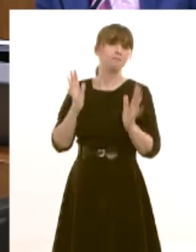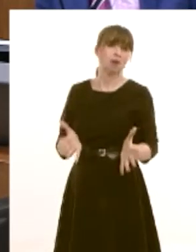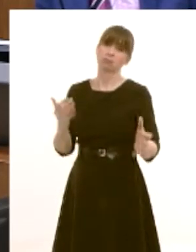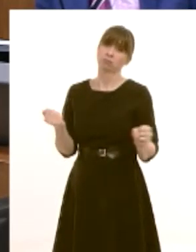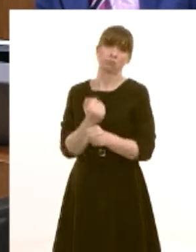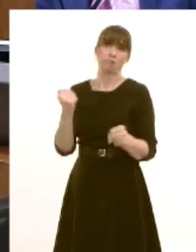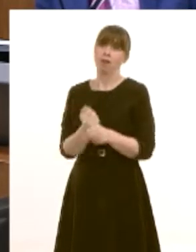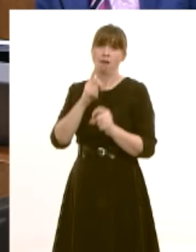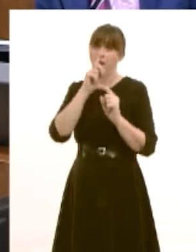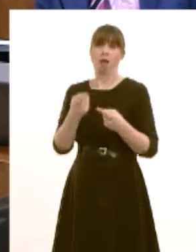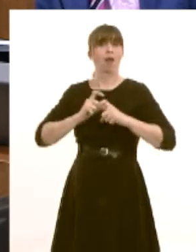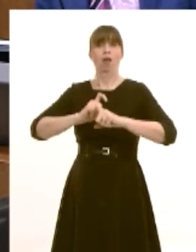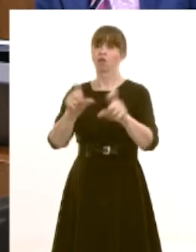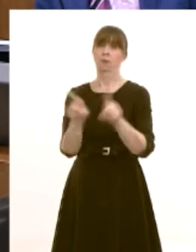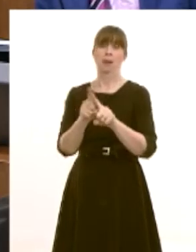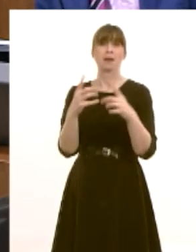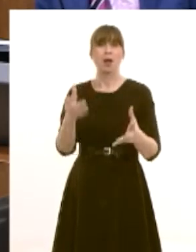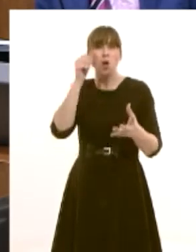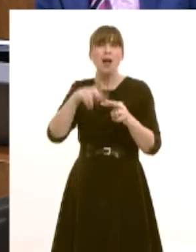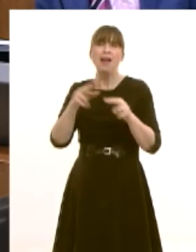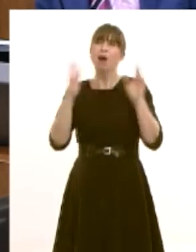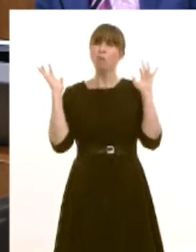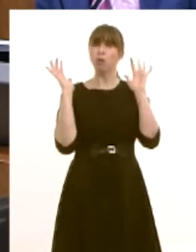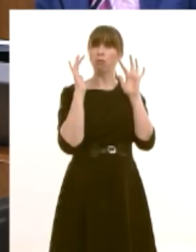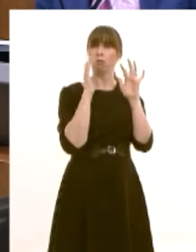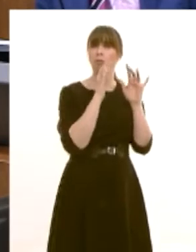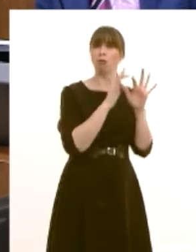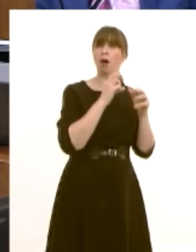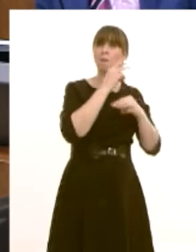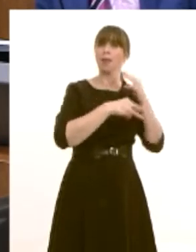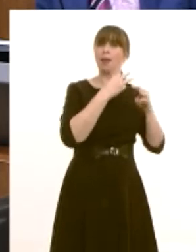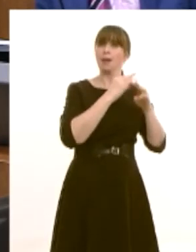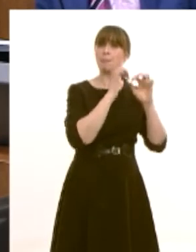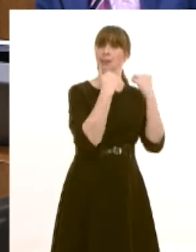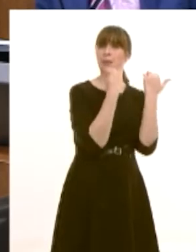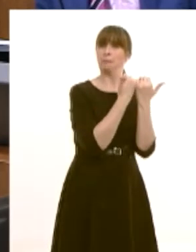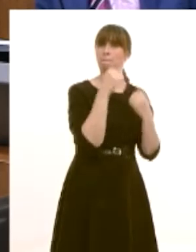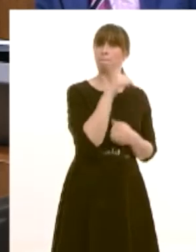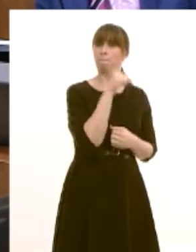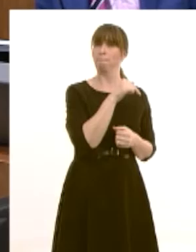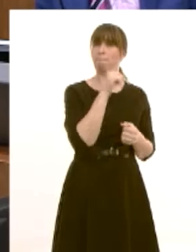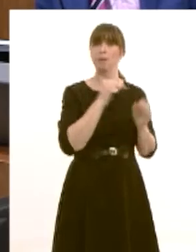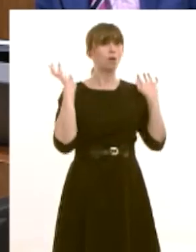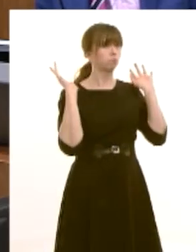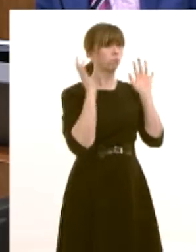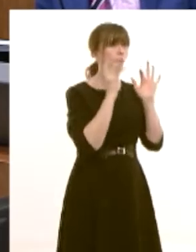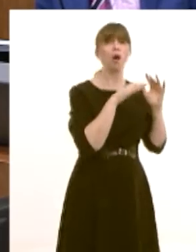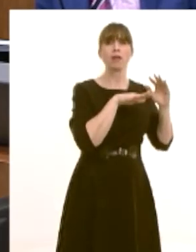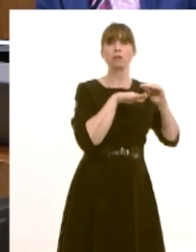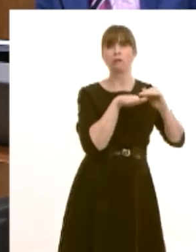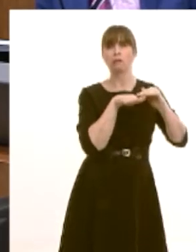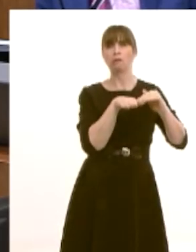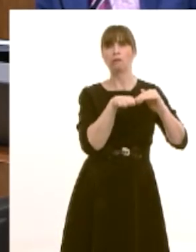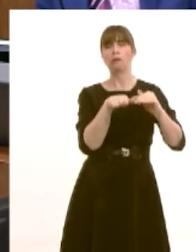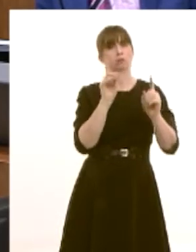problem when we look at uh hosting large events at the millennium stadium it is an issue that is uh it is raised with us and he and i i think are in